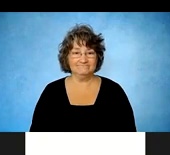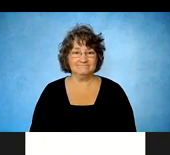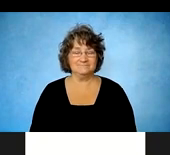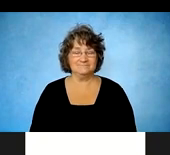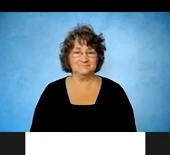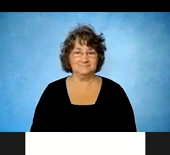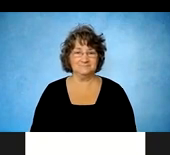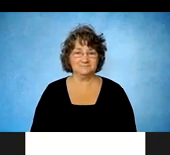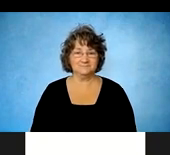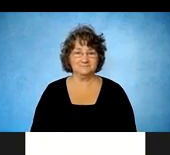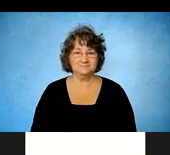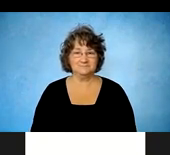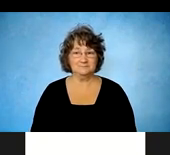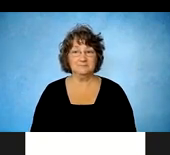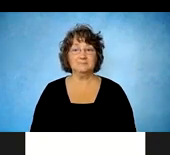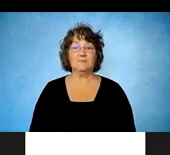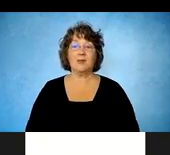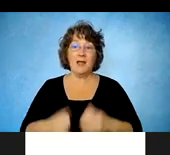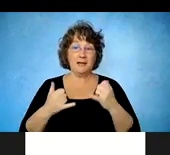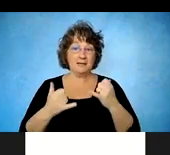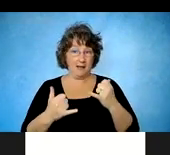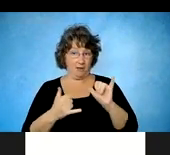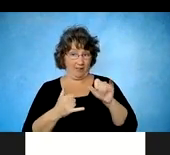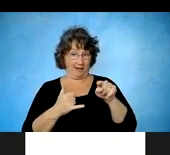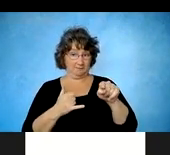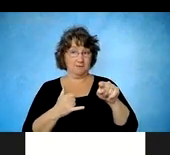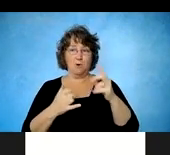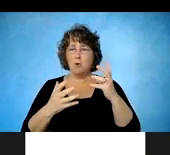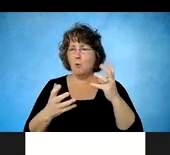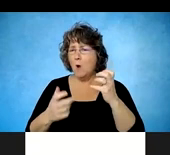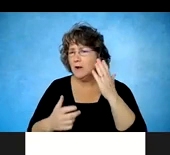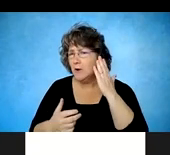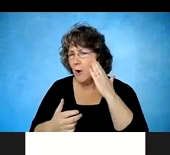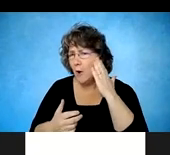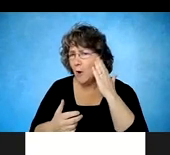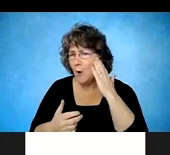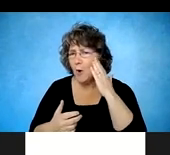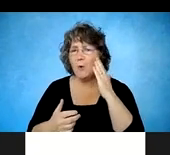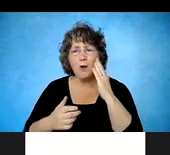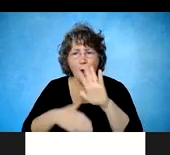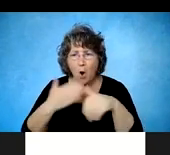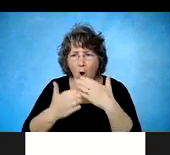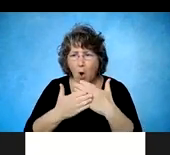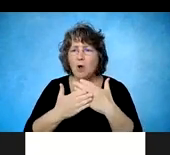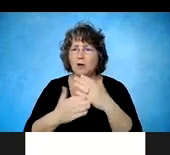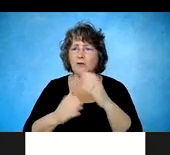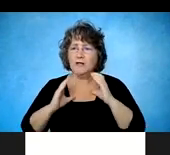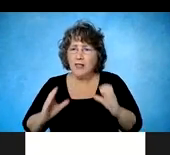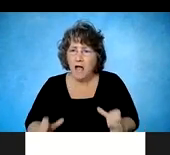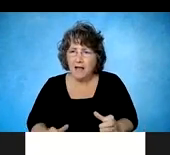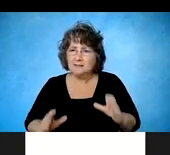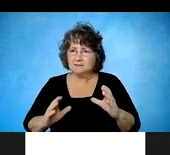So here we were interested in knowing, um, of all the clients that have returned to work during their two year enrollment.